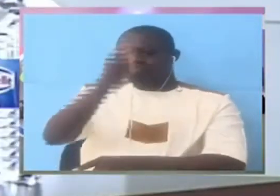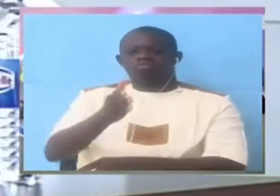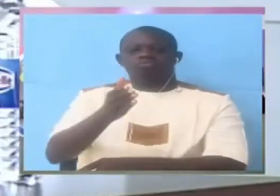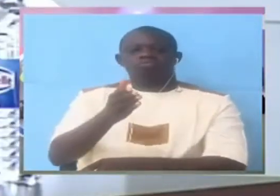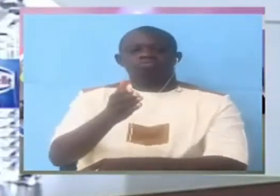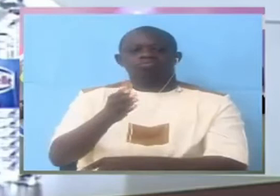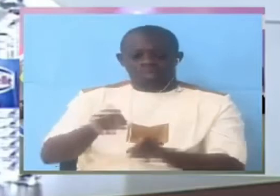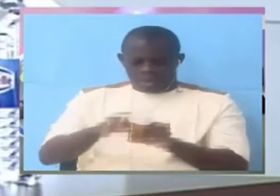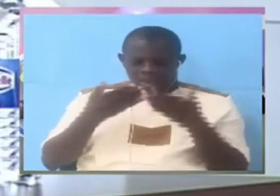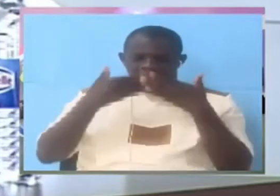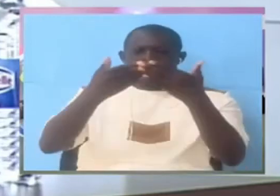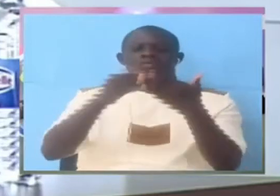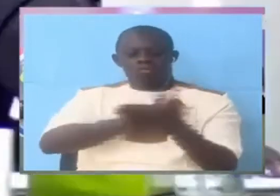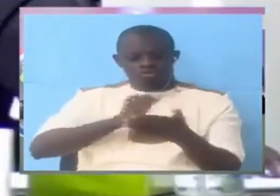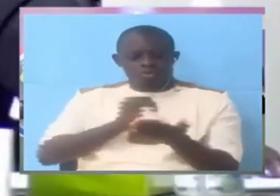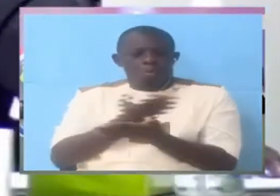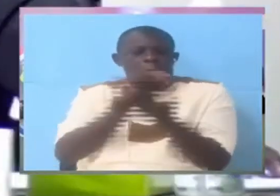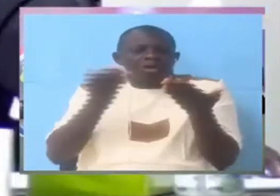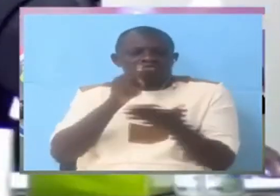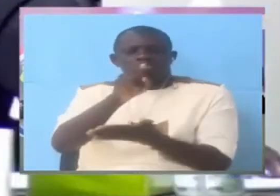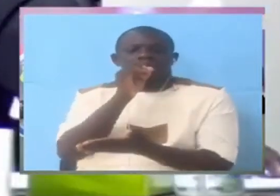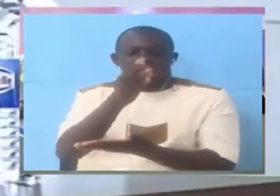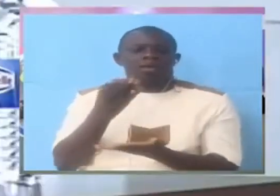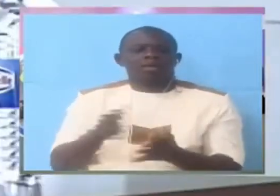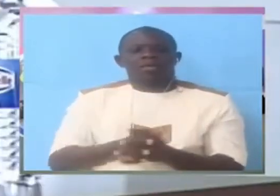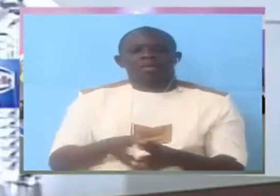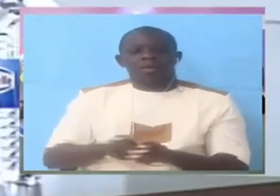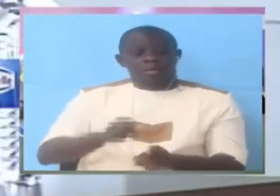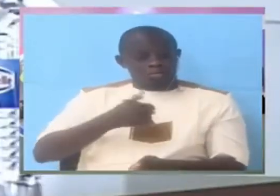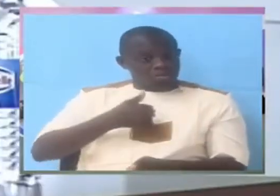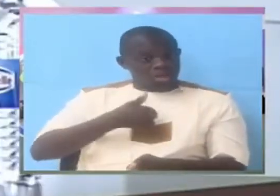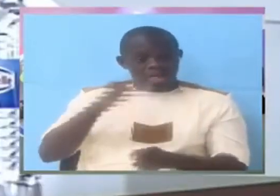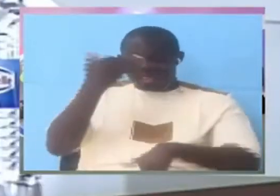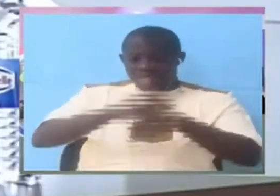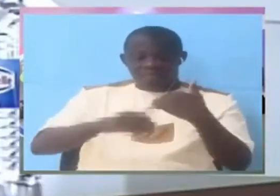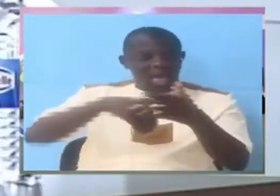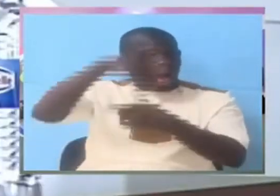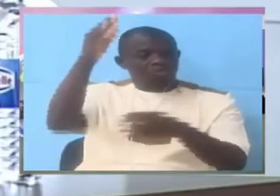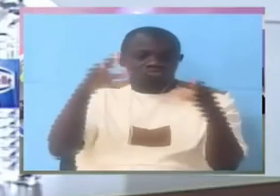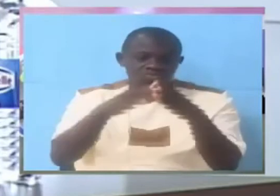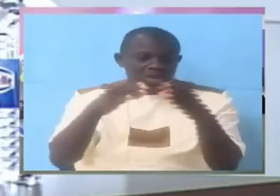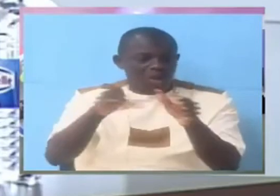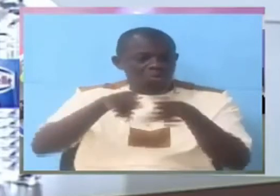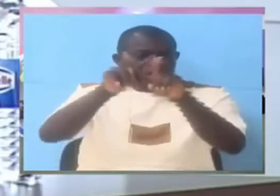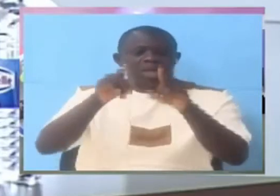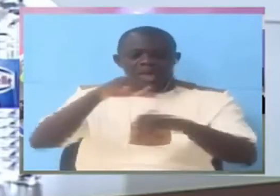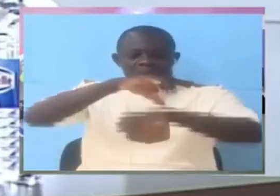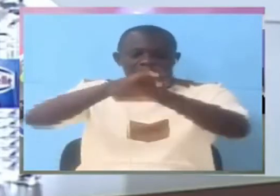us why you said i've never been out on this arresting team i was a senior officer member